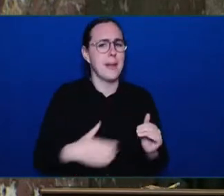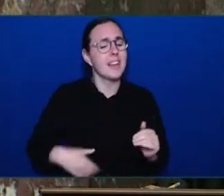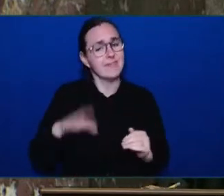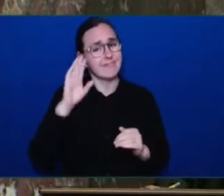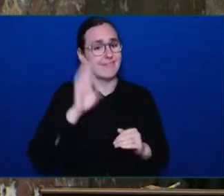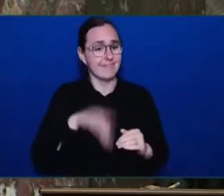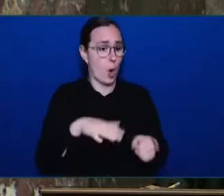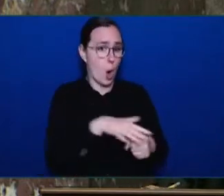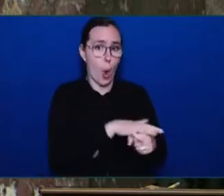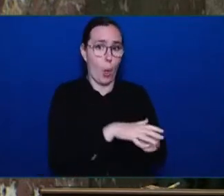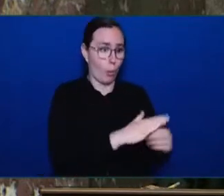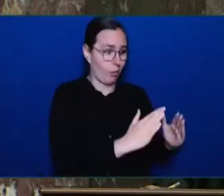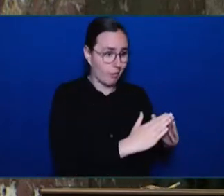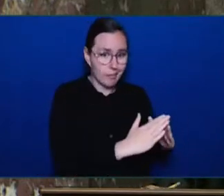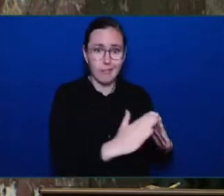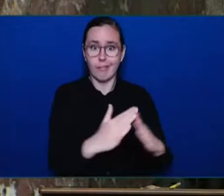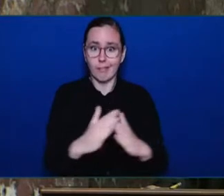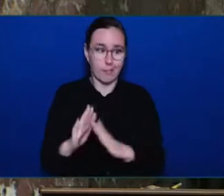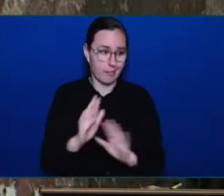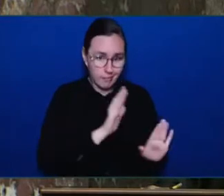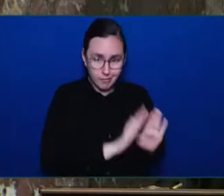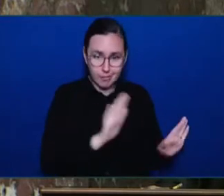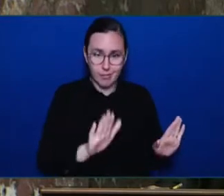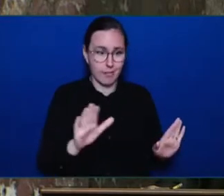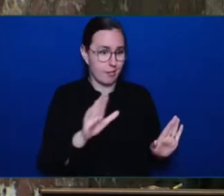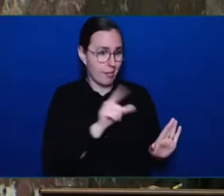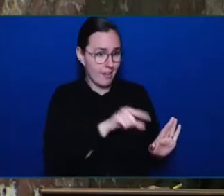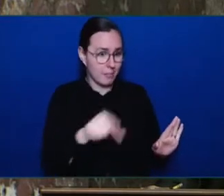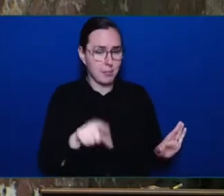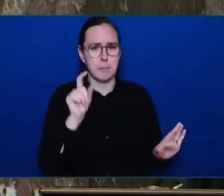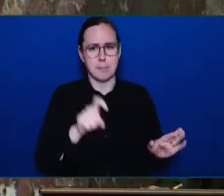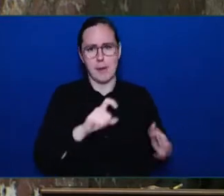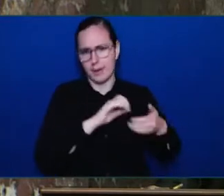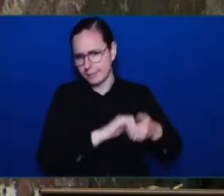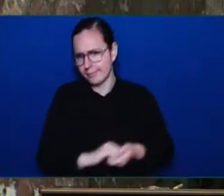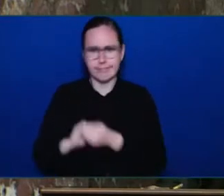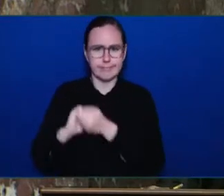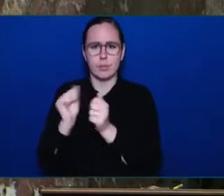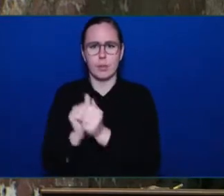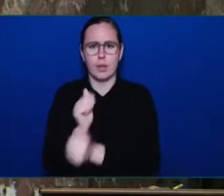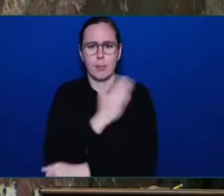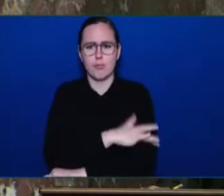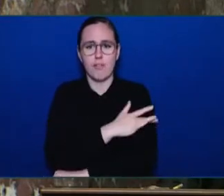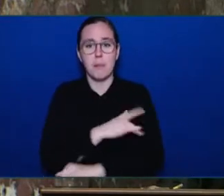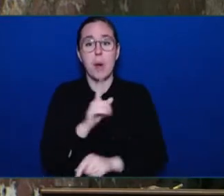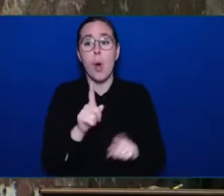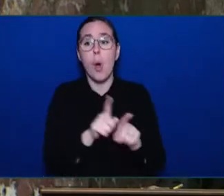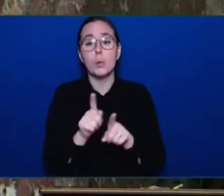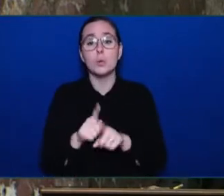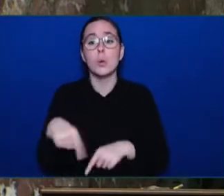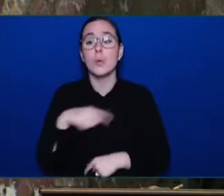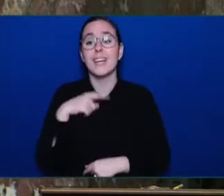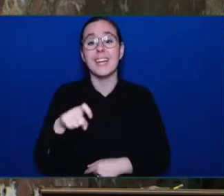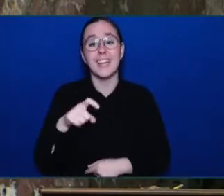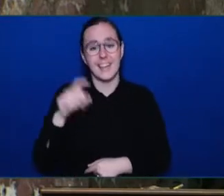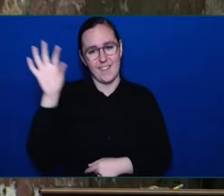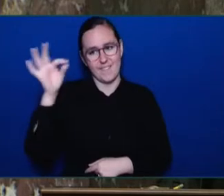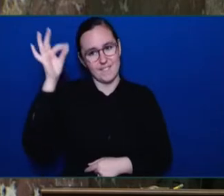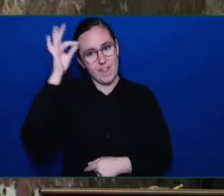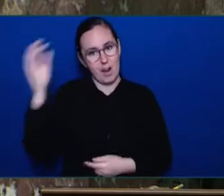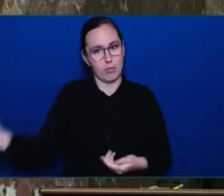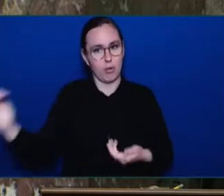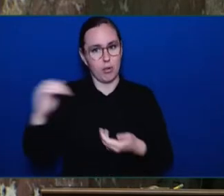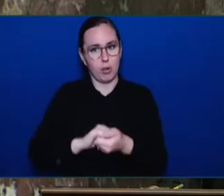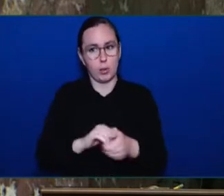need a partnership as well with the federal government. And that is what we are achieving. We're going to ask for continued support in a number of ways.